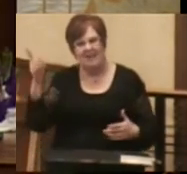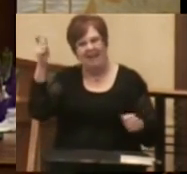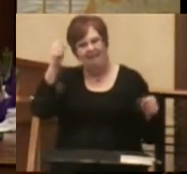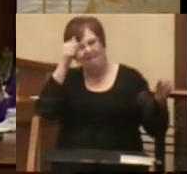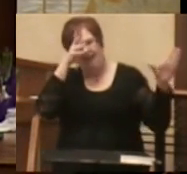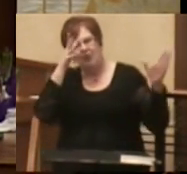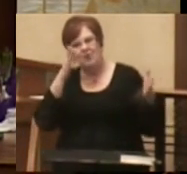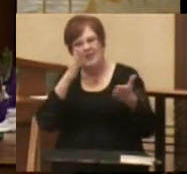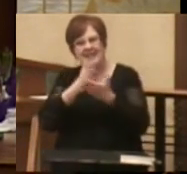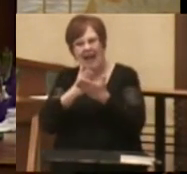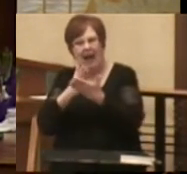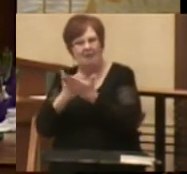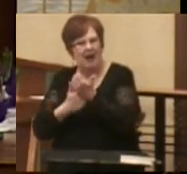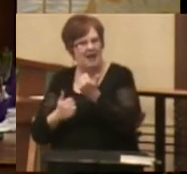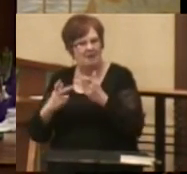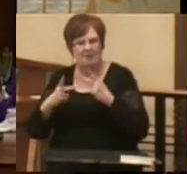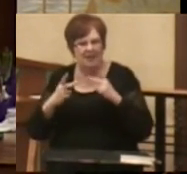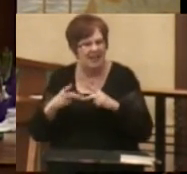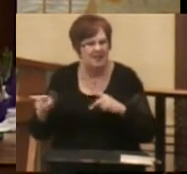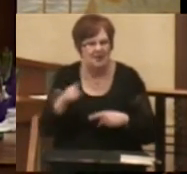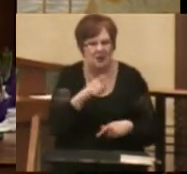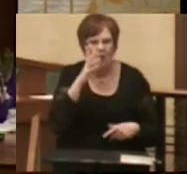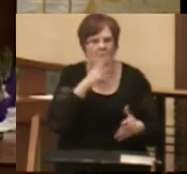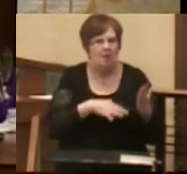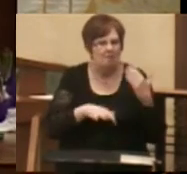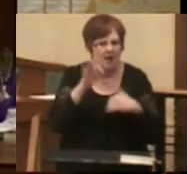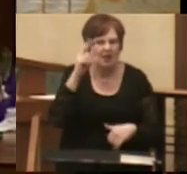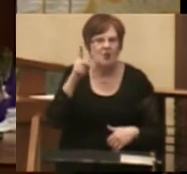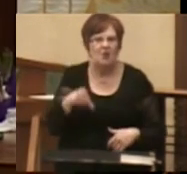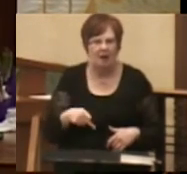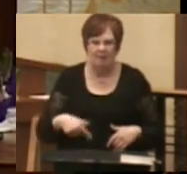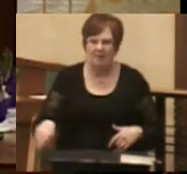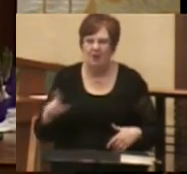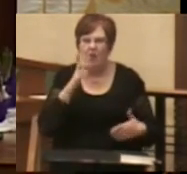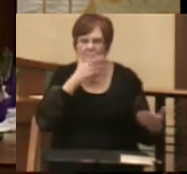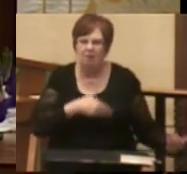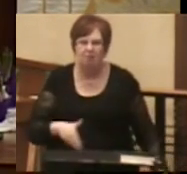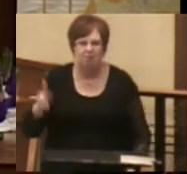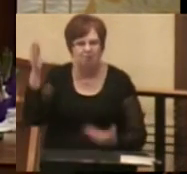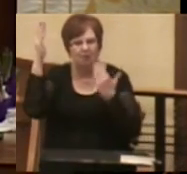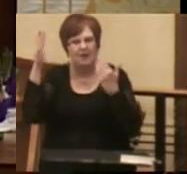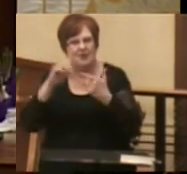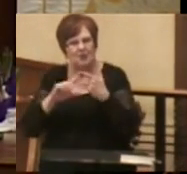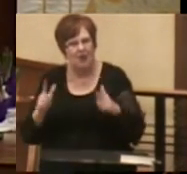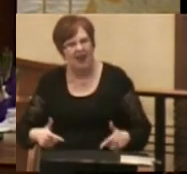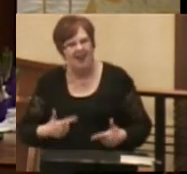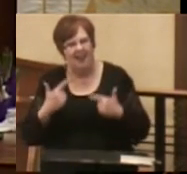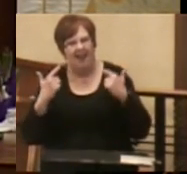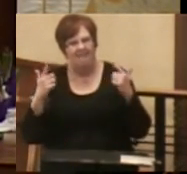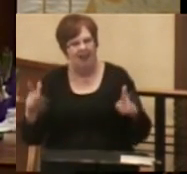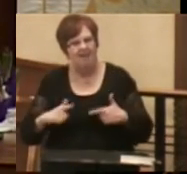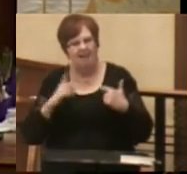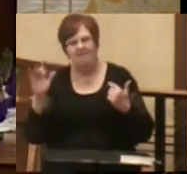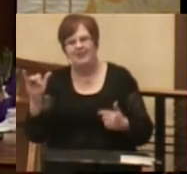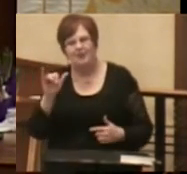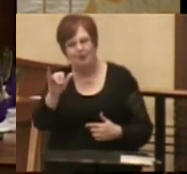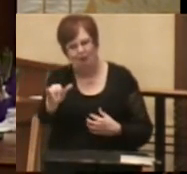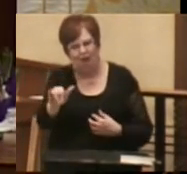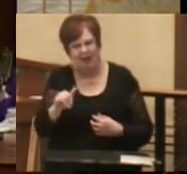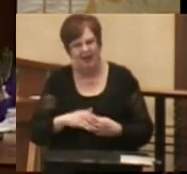you are and to pick you up and take you across the divide to life and life eternal.